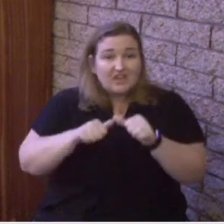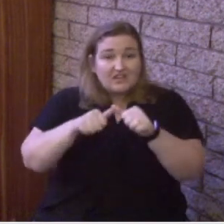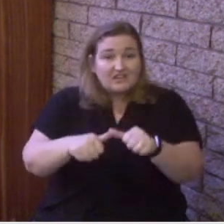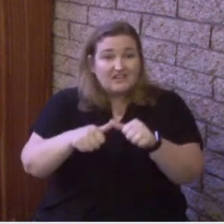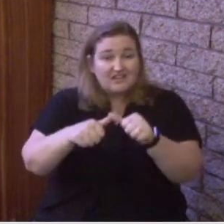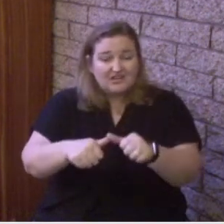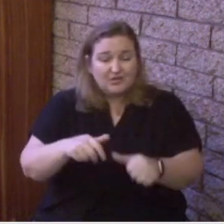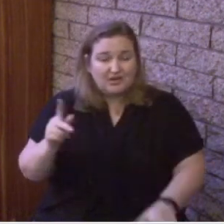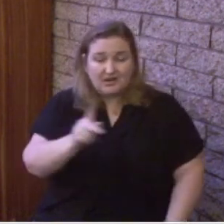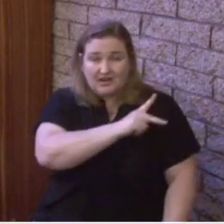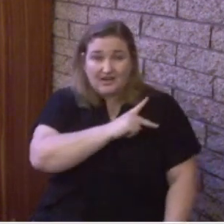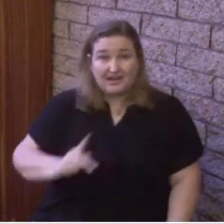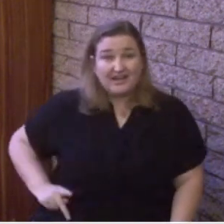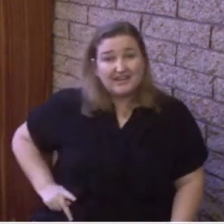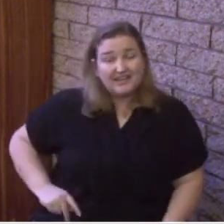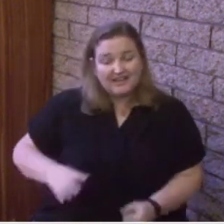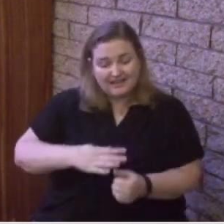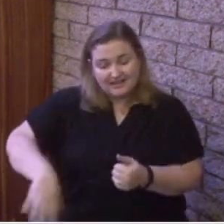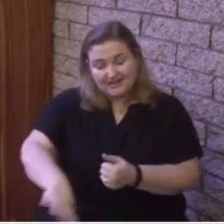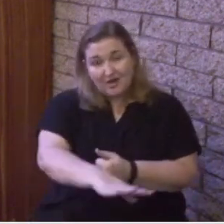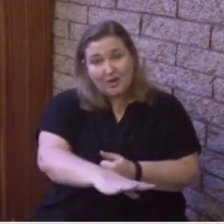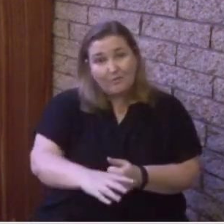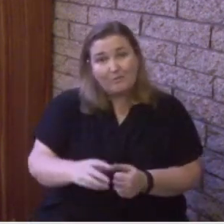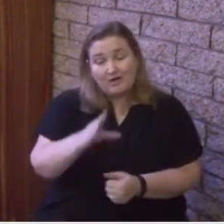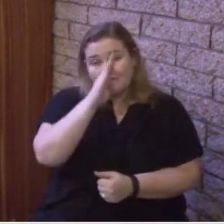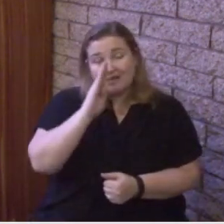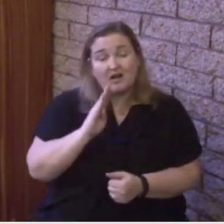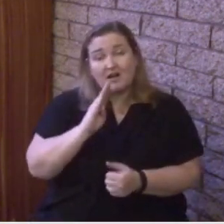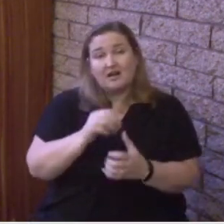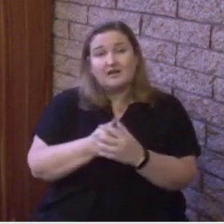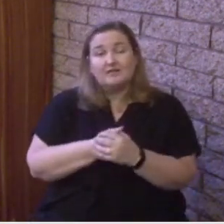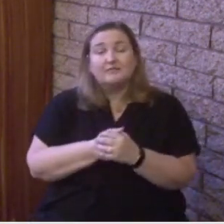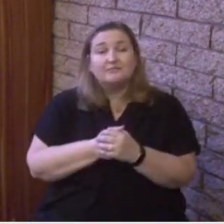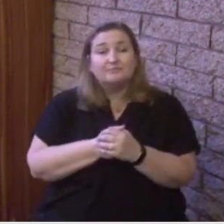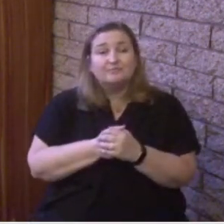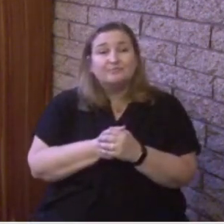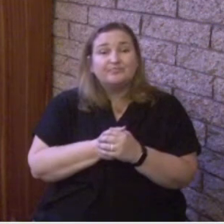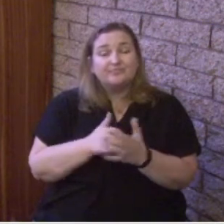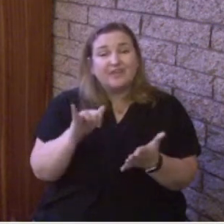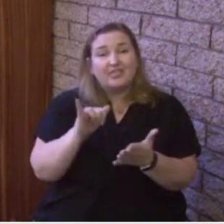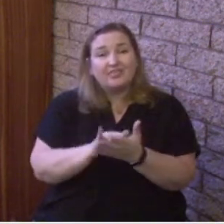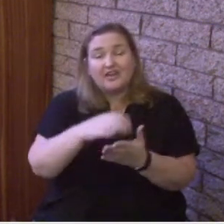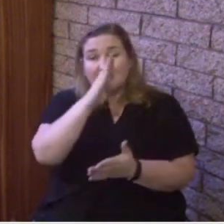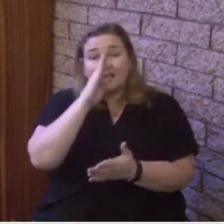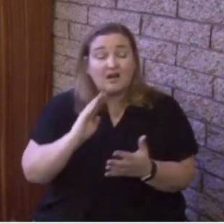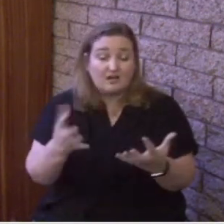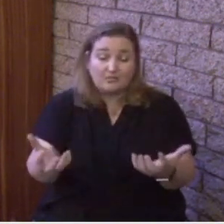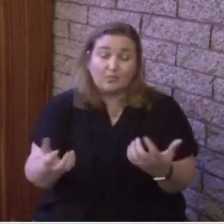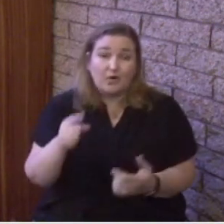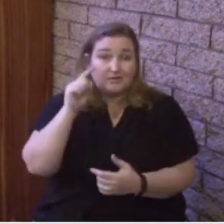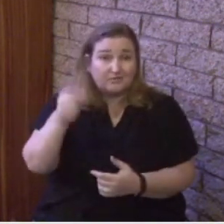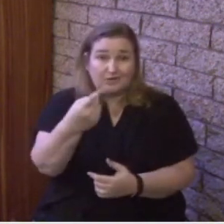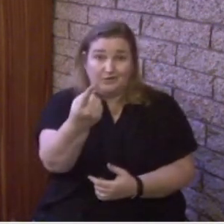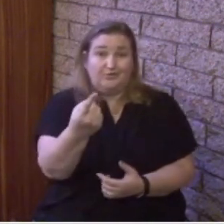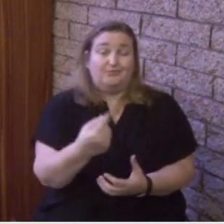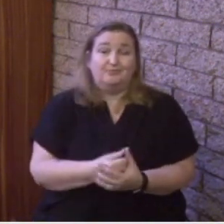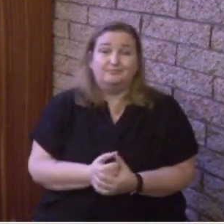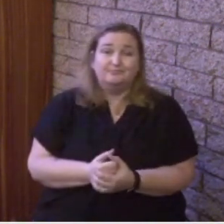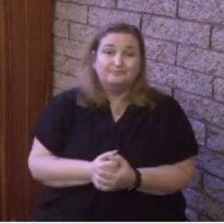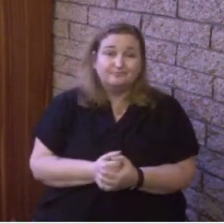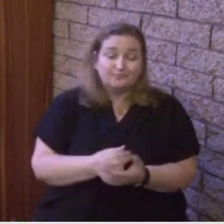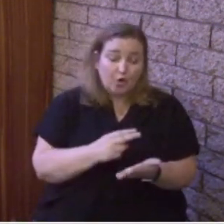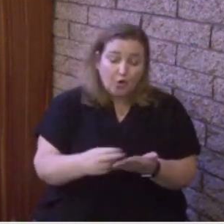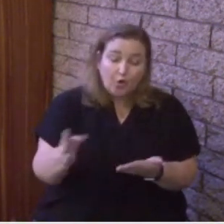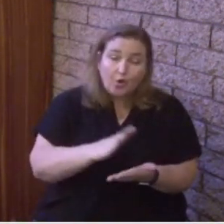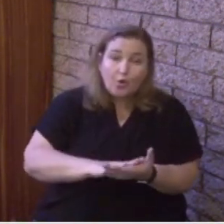confidence in the price that Jesus paid for you that God desires for you and the